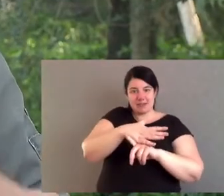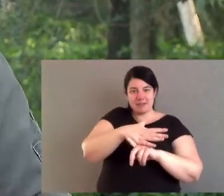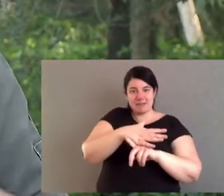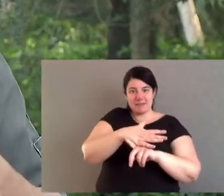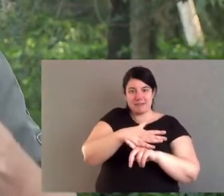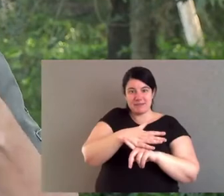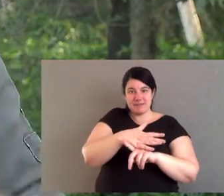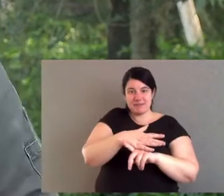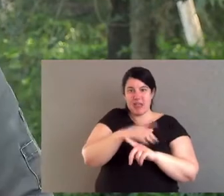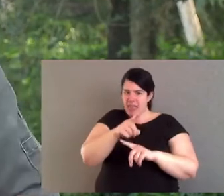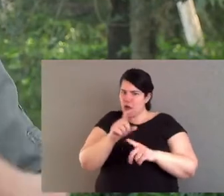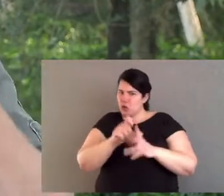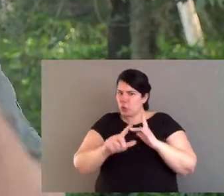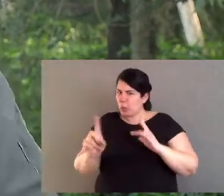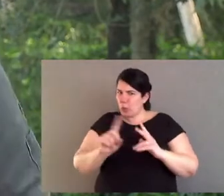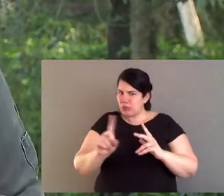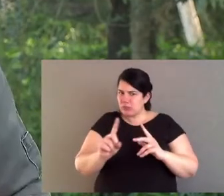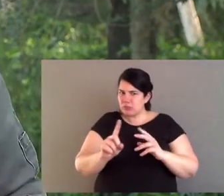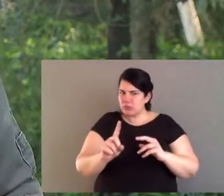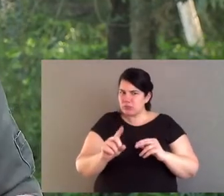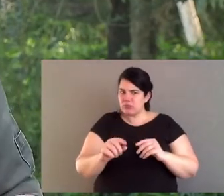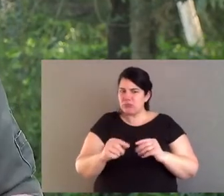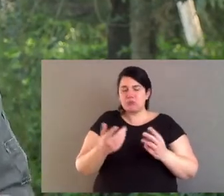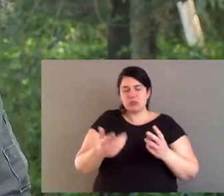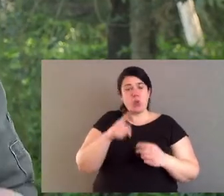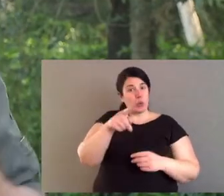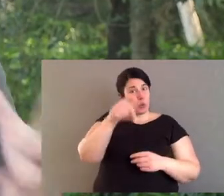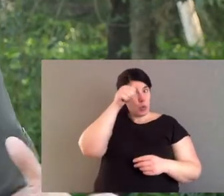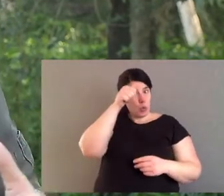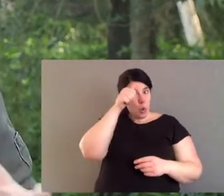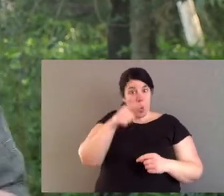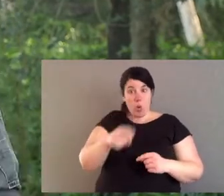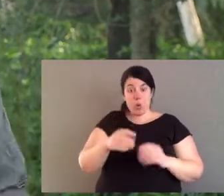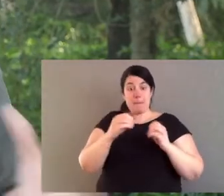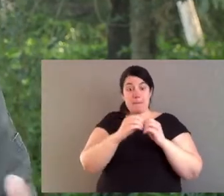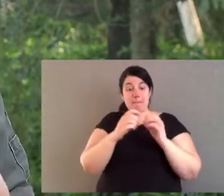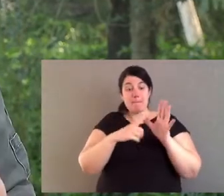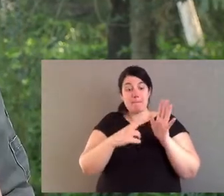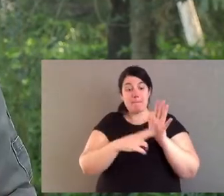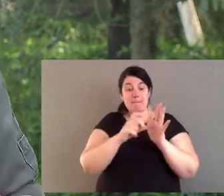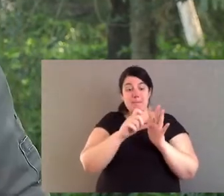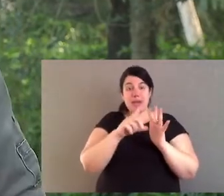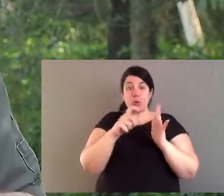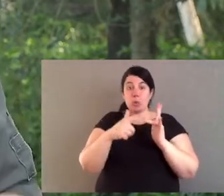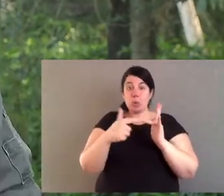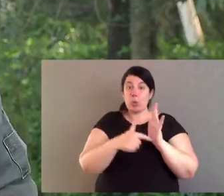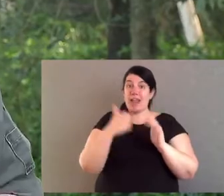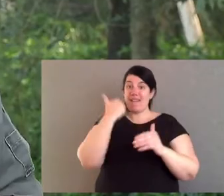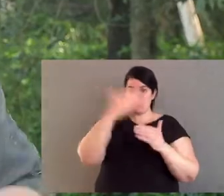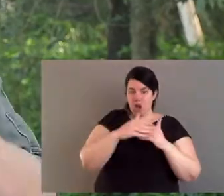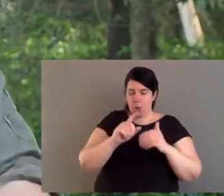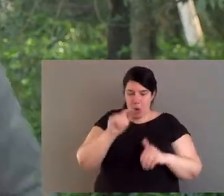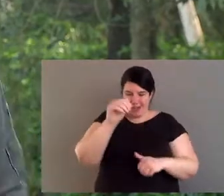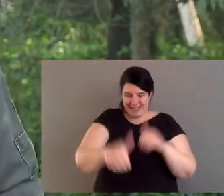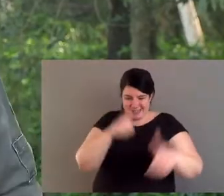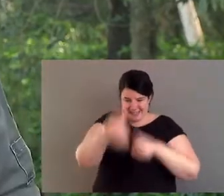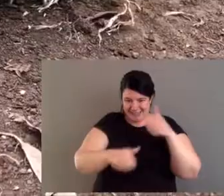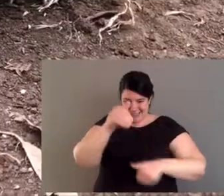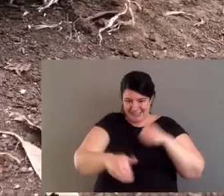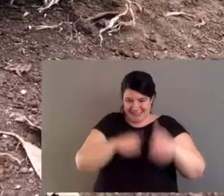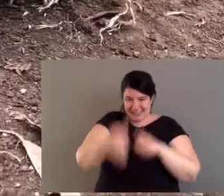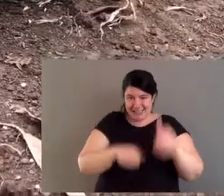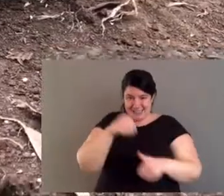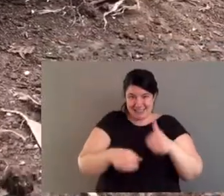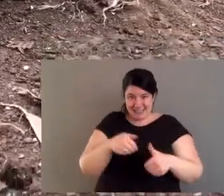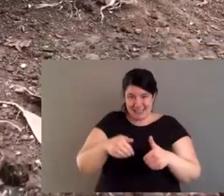little ecosystem terrestrial engineers. That's right, they're engineers. And what does that mean? So, do you know that a bandicoot,